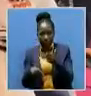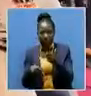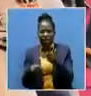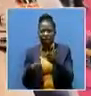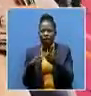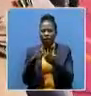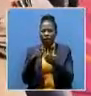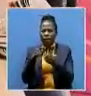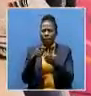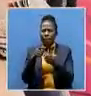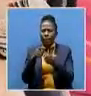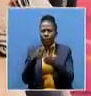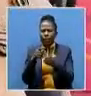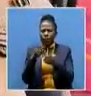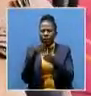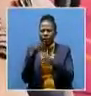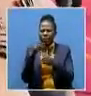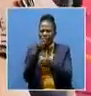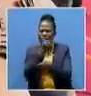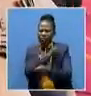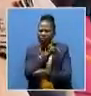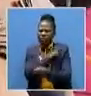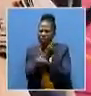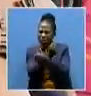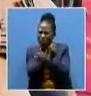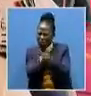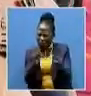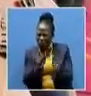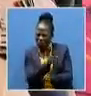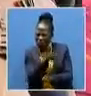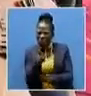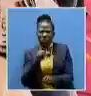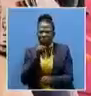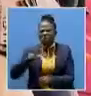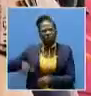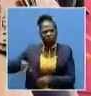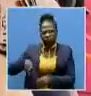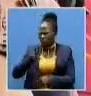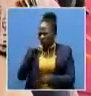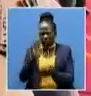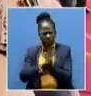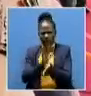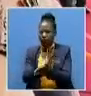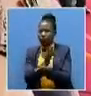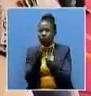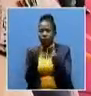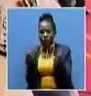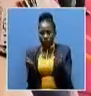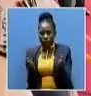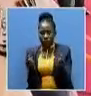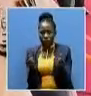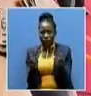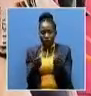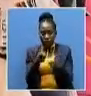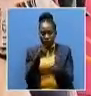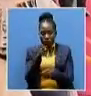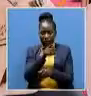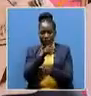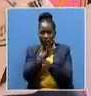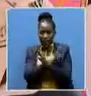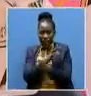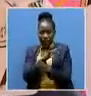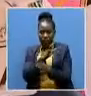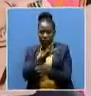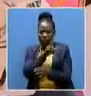and bail on straightforward cases must not be unnecessarily delayed. In this vein, the Zambia Police Service has